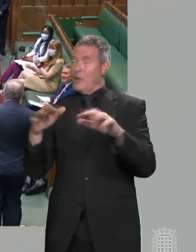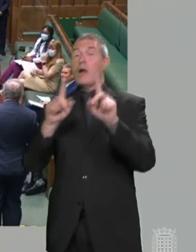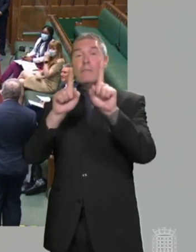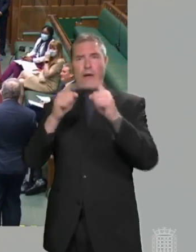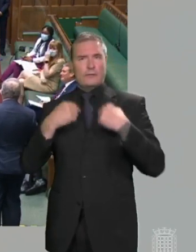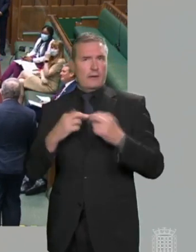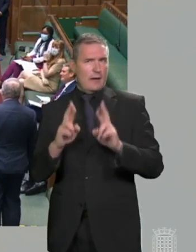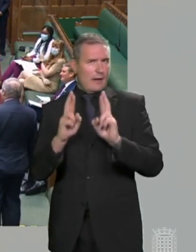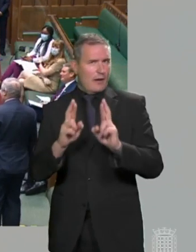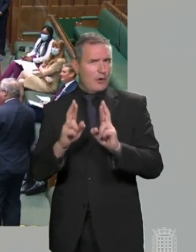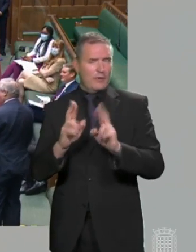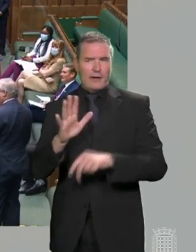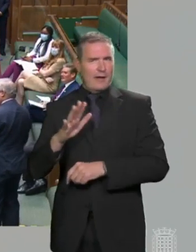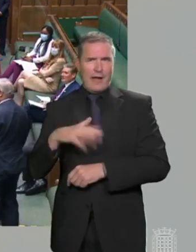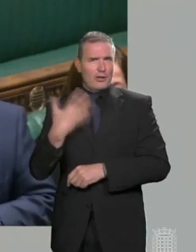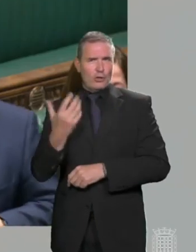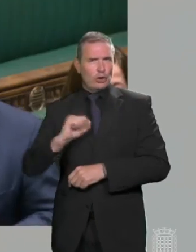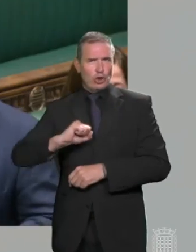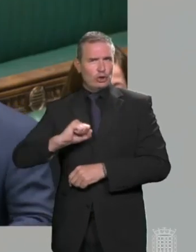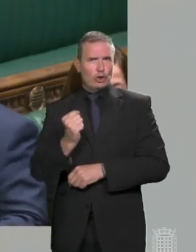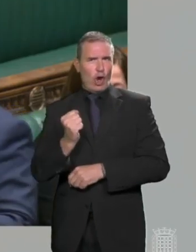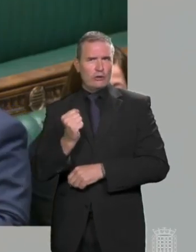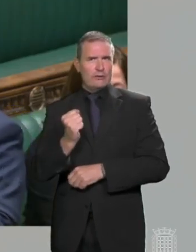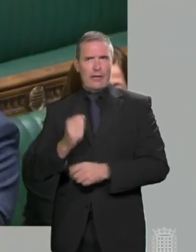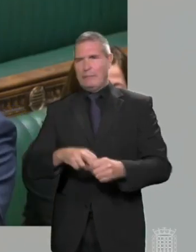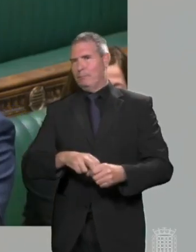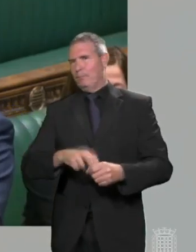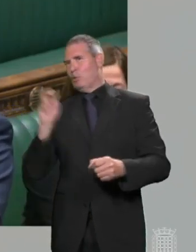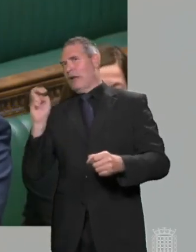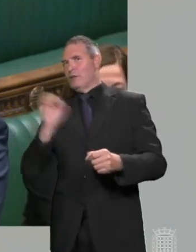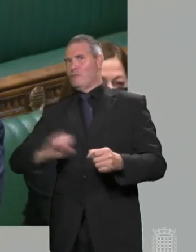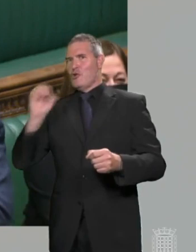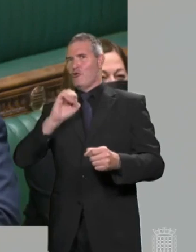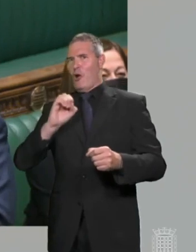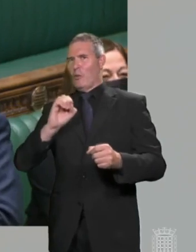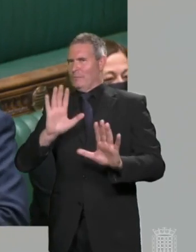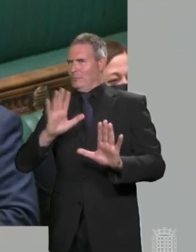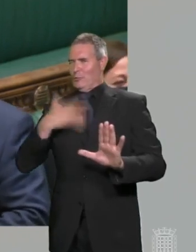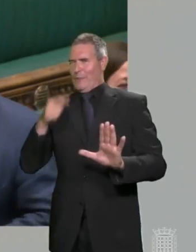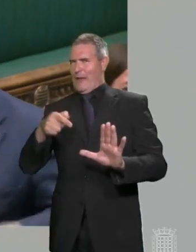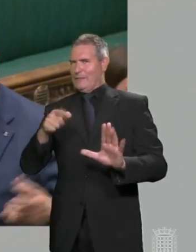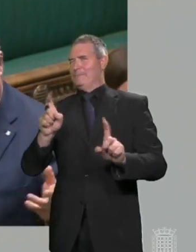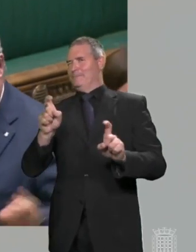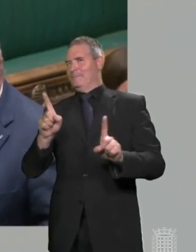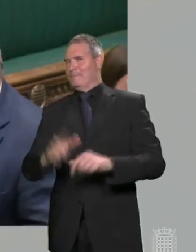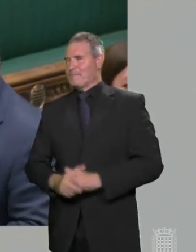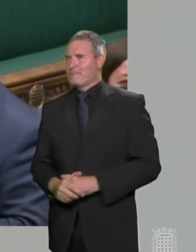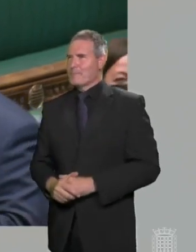do hope that we don't see Scotland being dragged out of the Euros against our wishes at the end of the week.